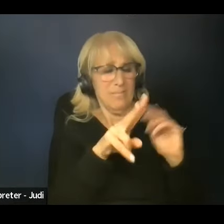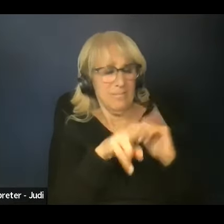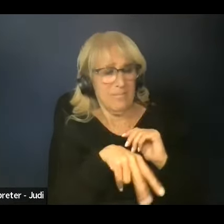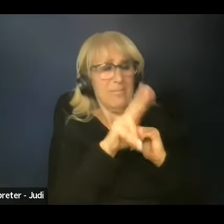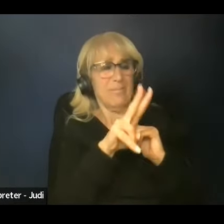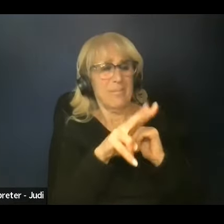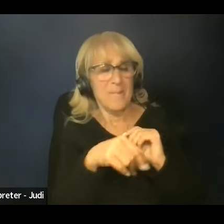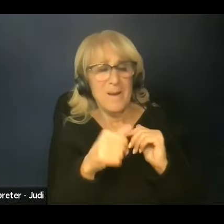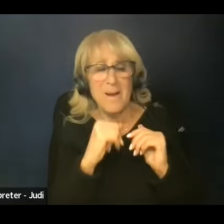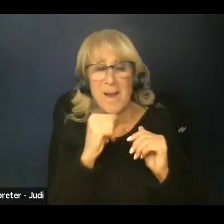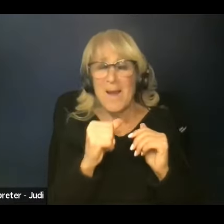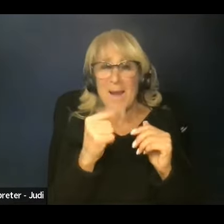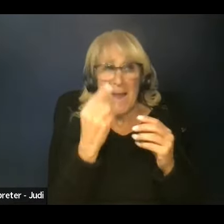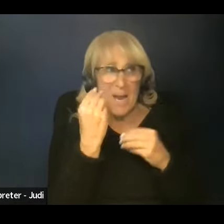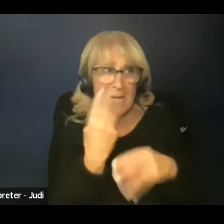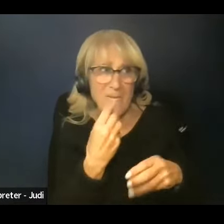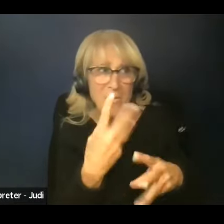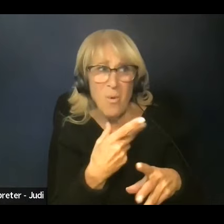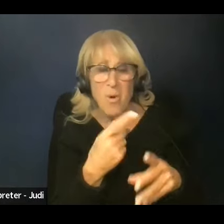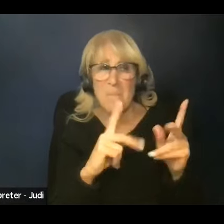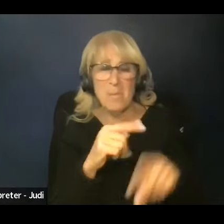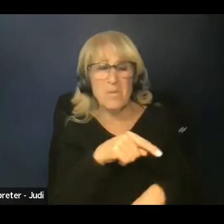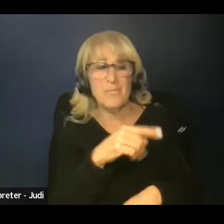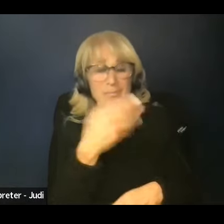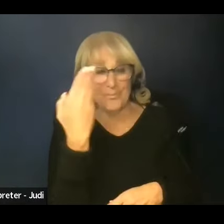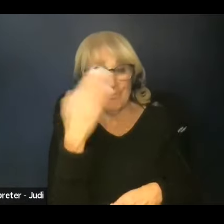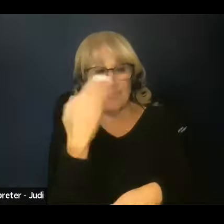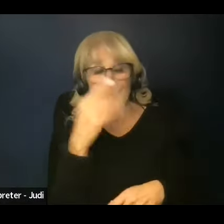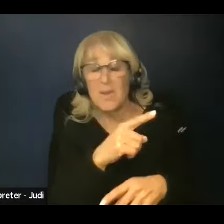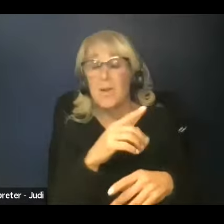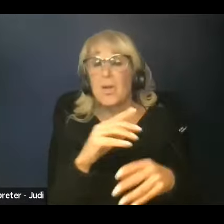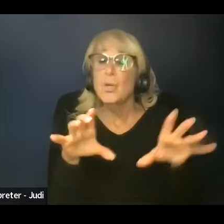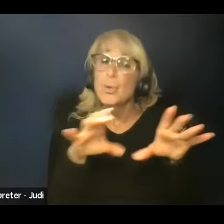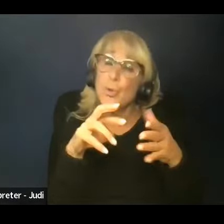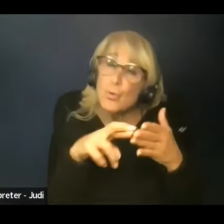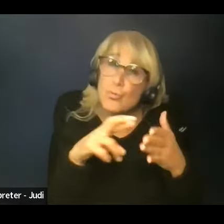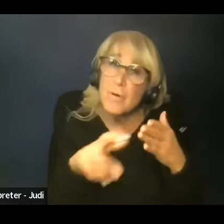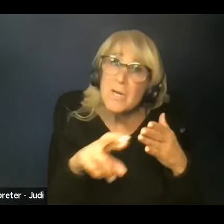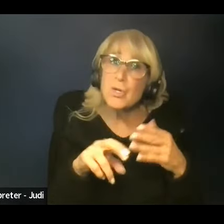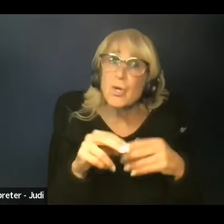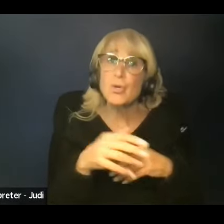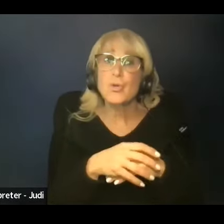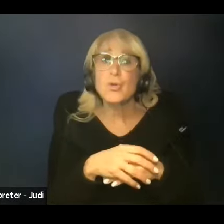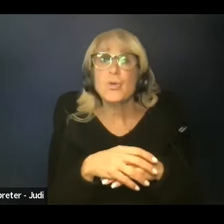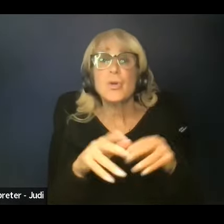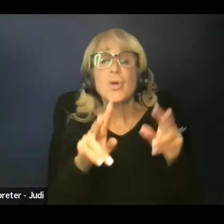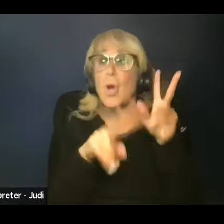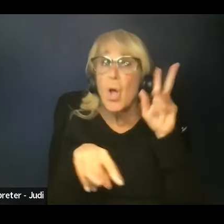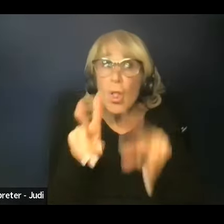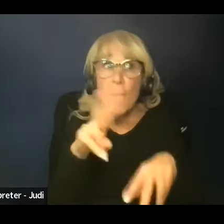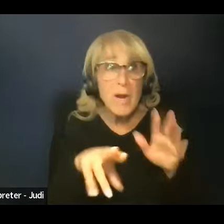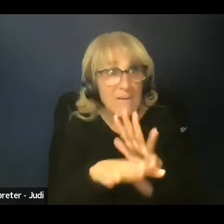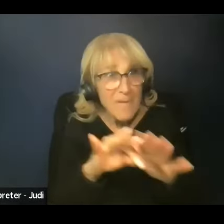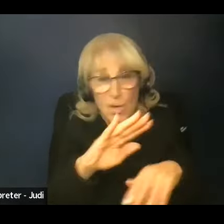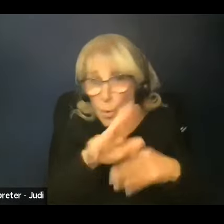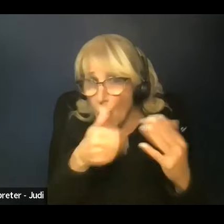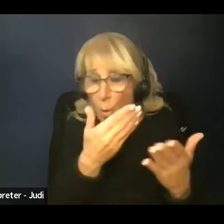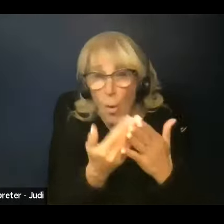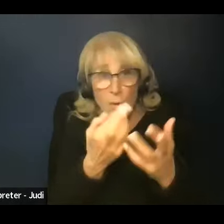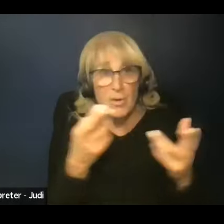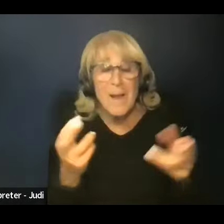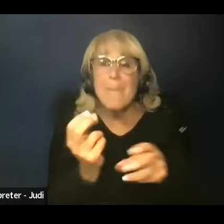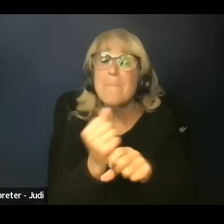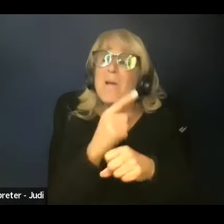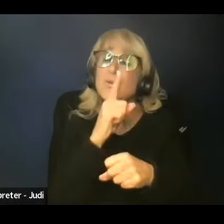So especially in those types of communities, do some research, go look at whatever resources you can and make sure that they're